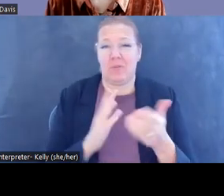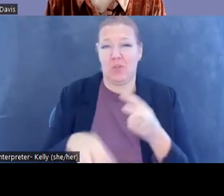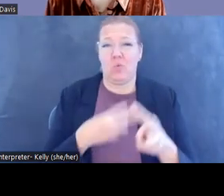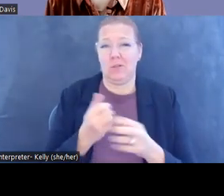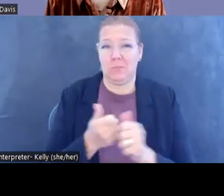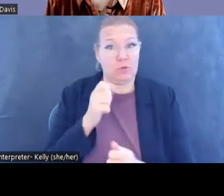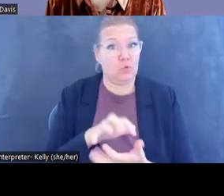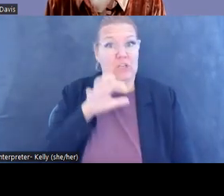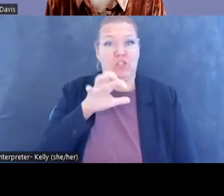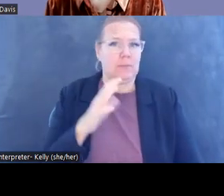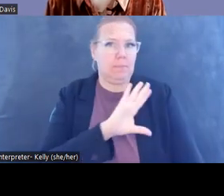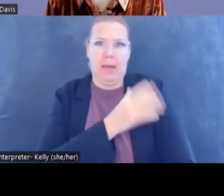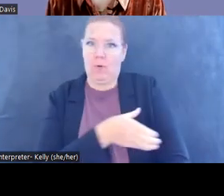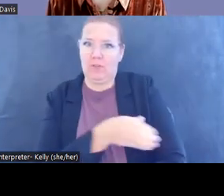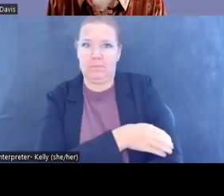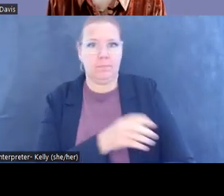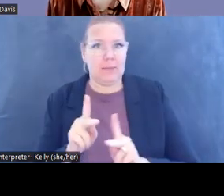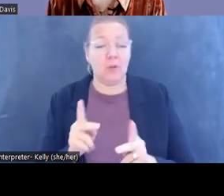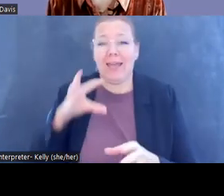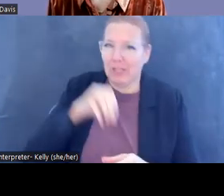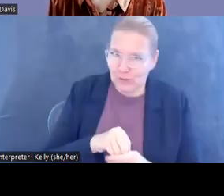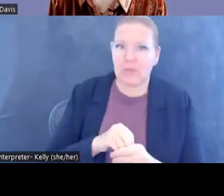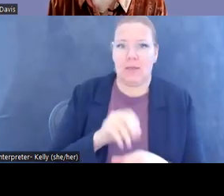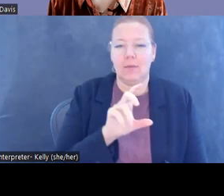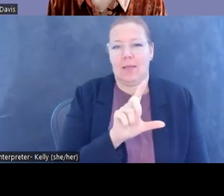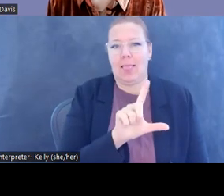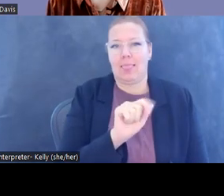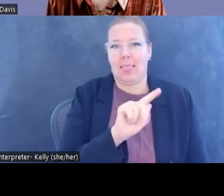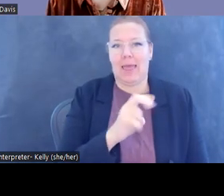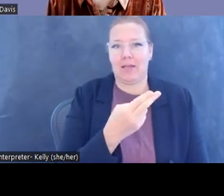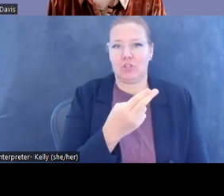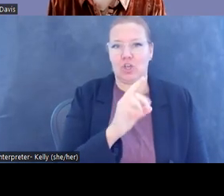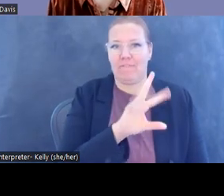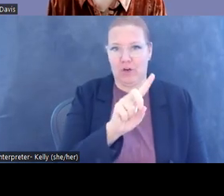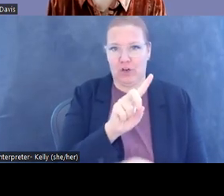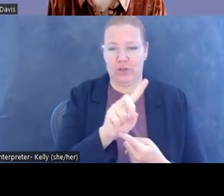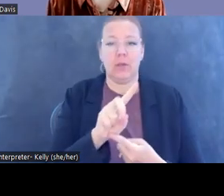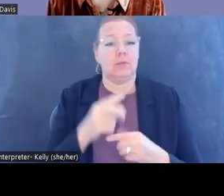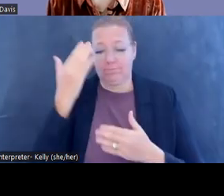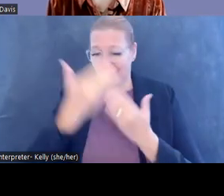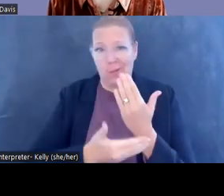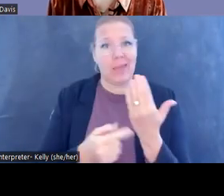people. These included Douglas Latchford in a front page above the fold story on the Washington Post, exposing how,